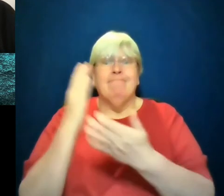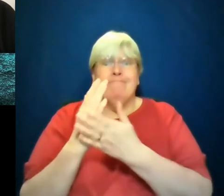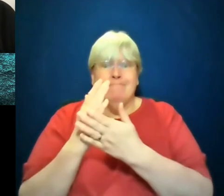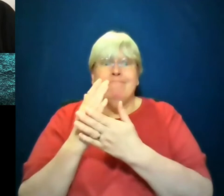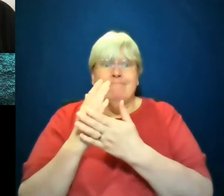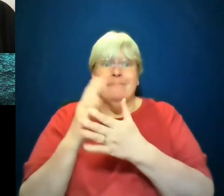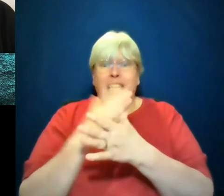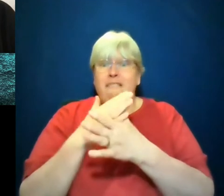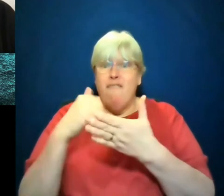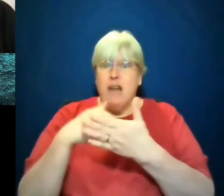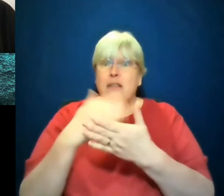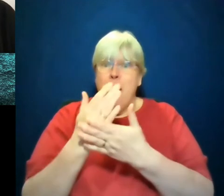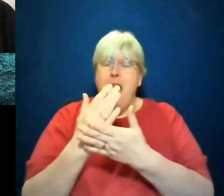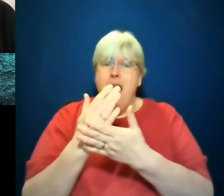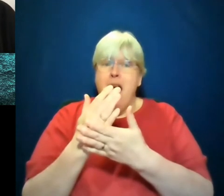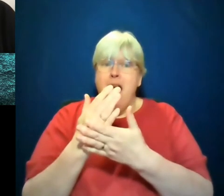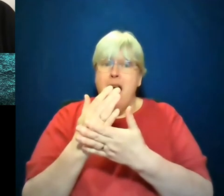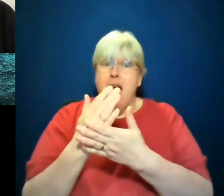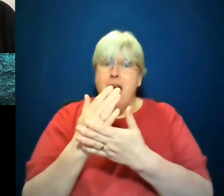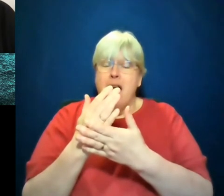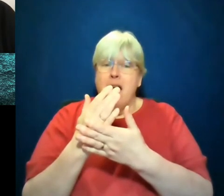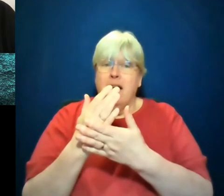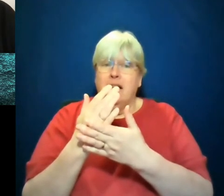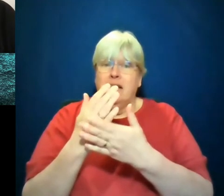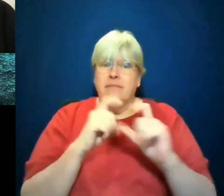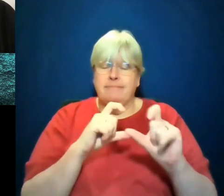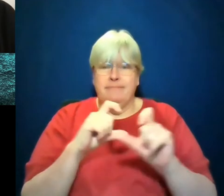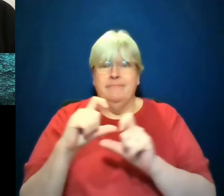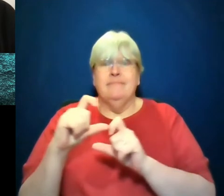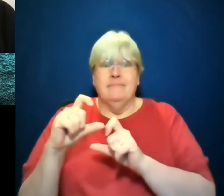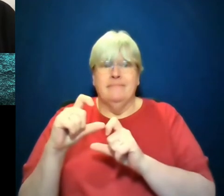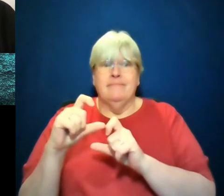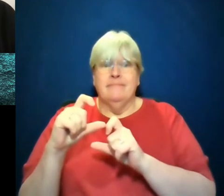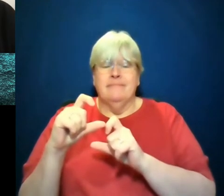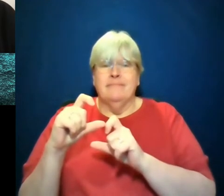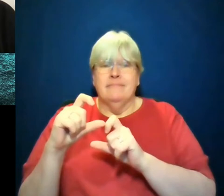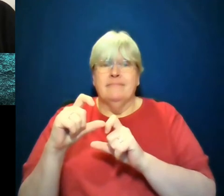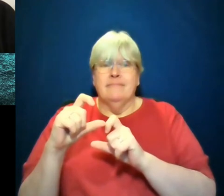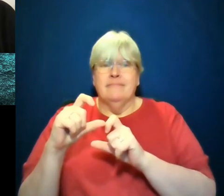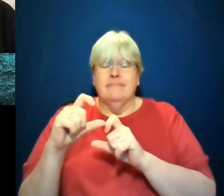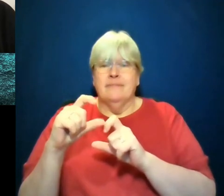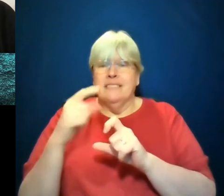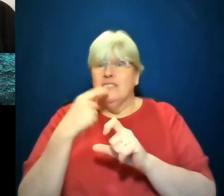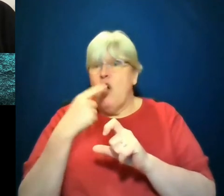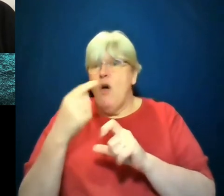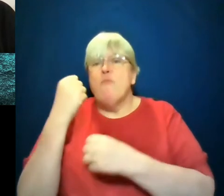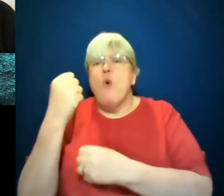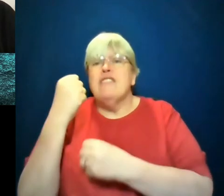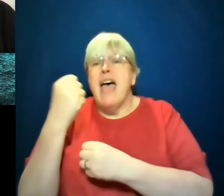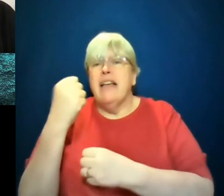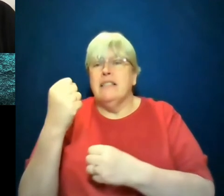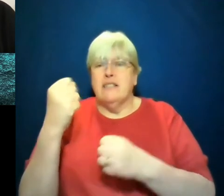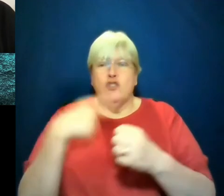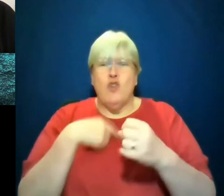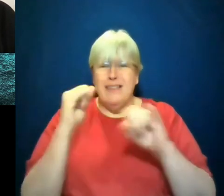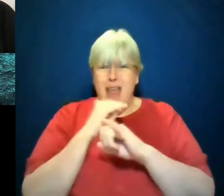referred to fairly consistently as protesters, rather than as terrorists. And I know that that that in heaven, my heaven